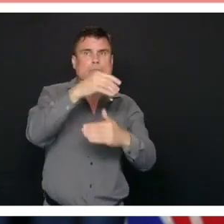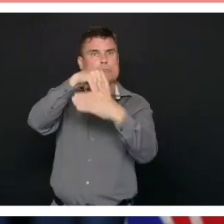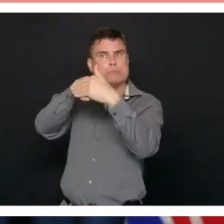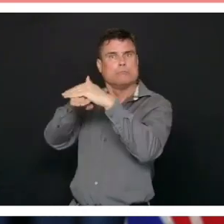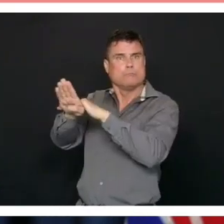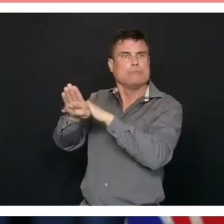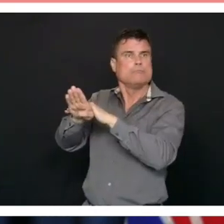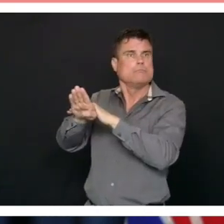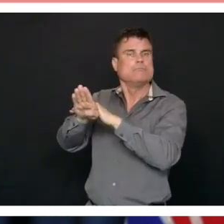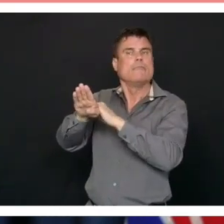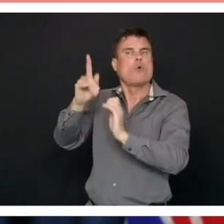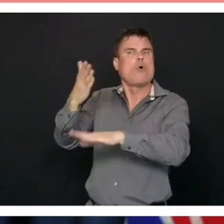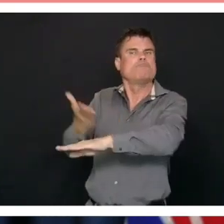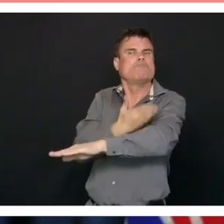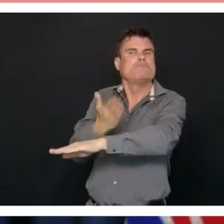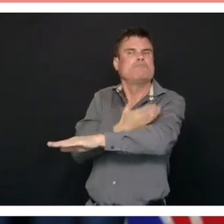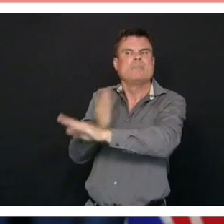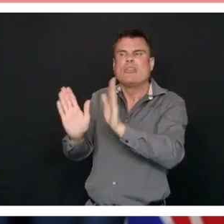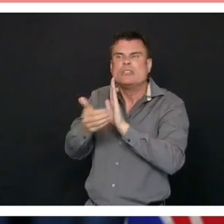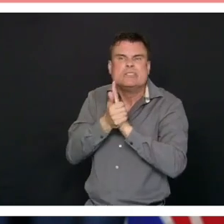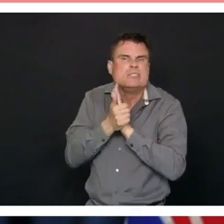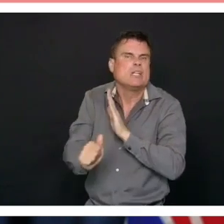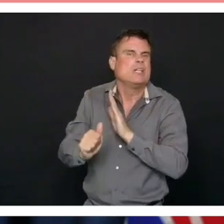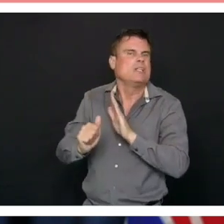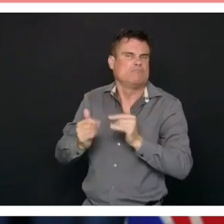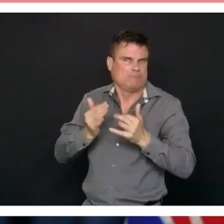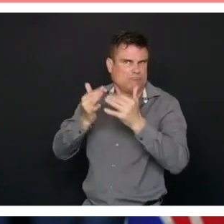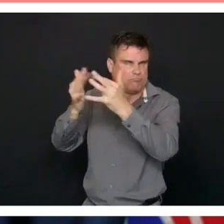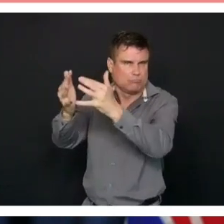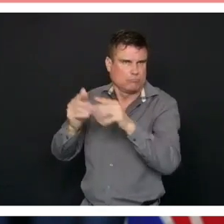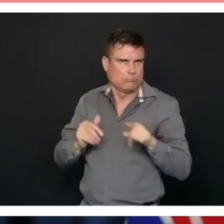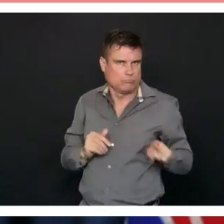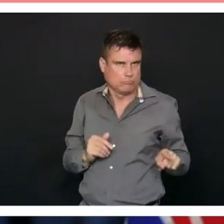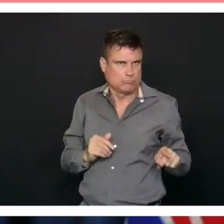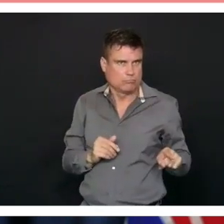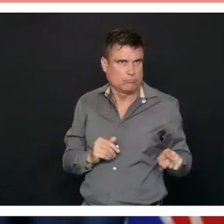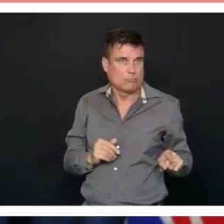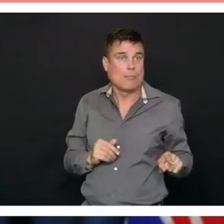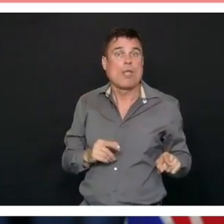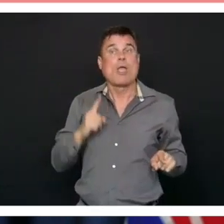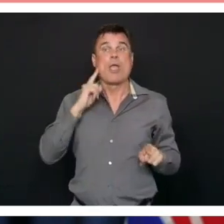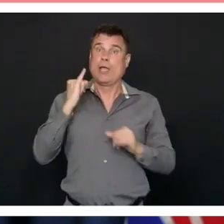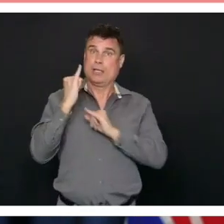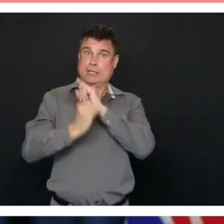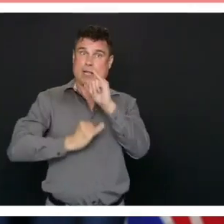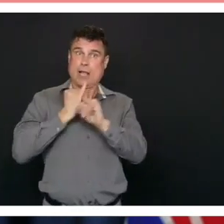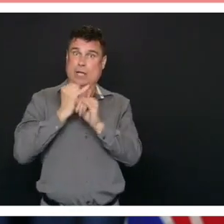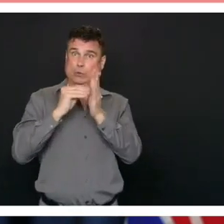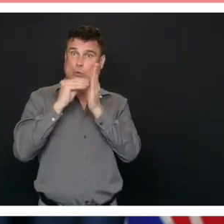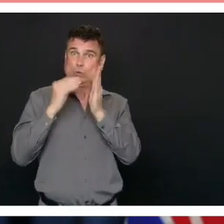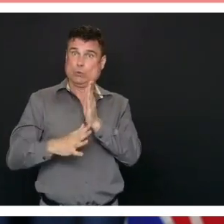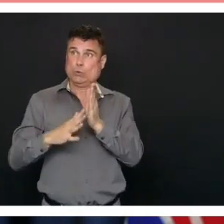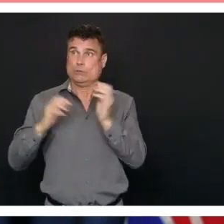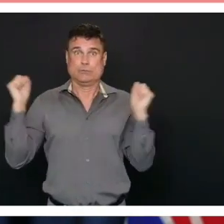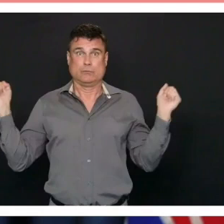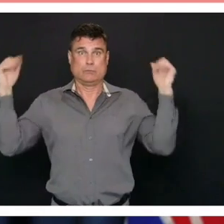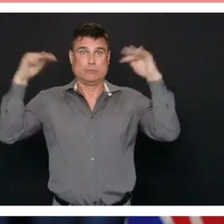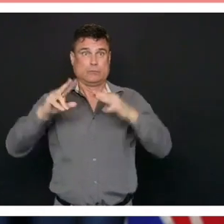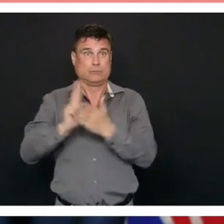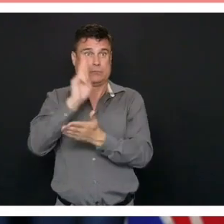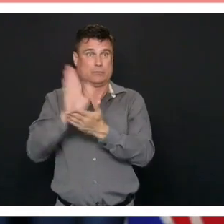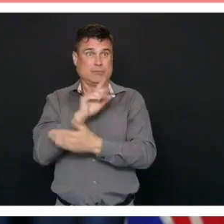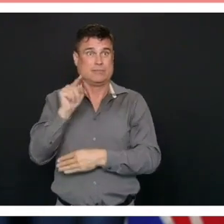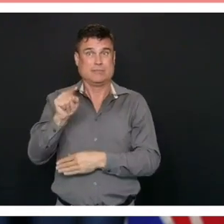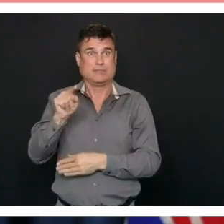of foreign students, international students coming to our post-secondary institutions. We'll be working with the university presidents on how